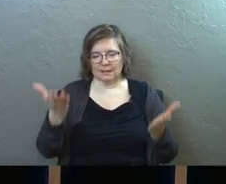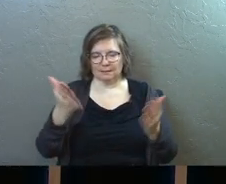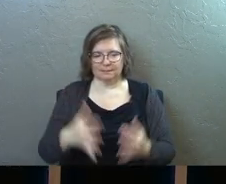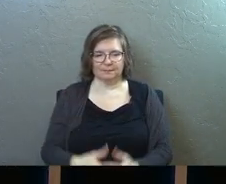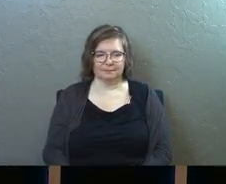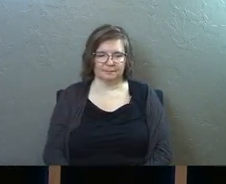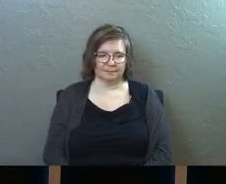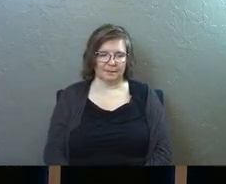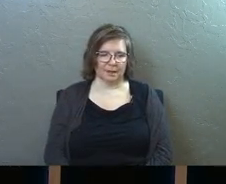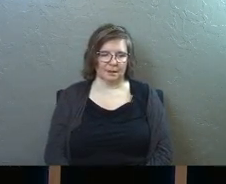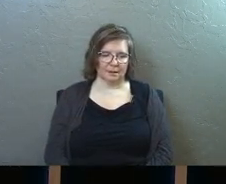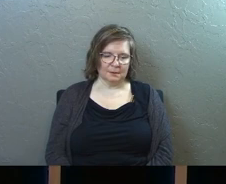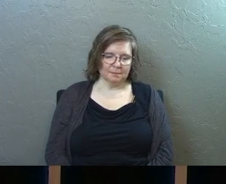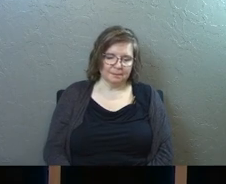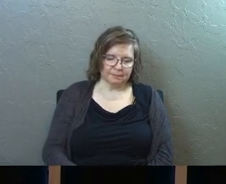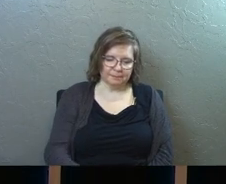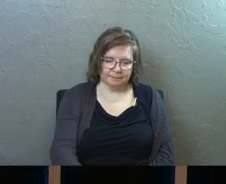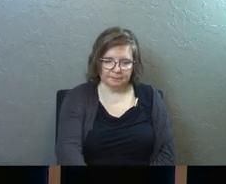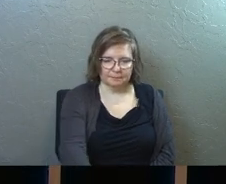stand